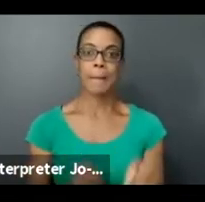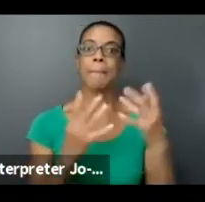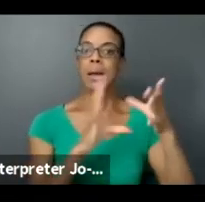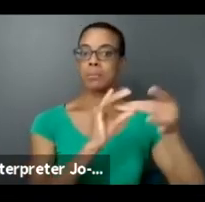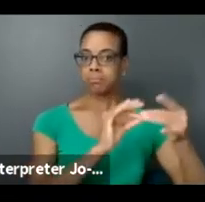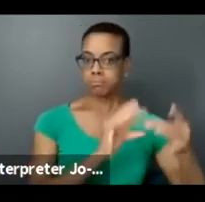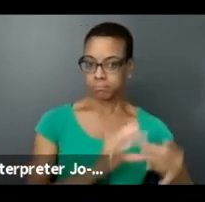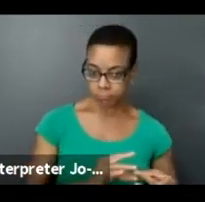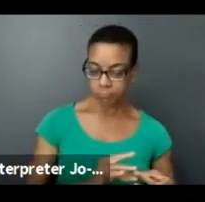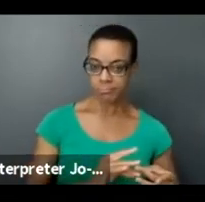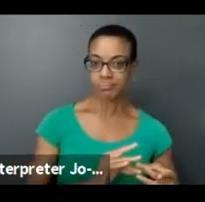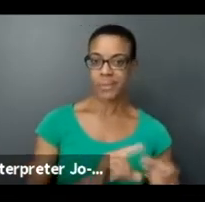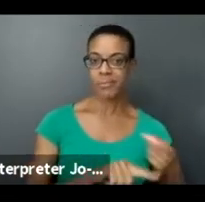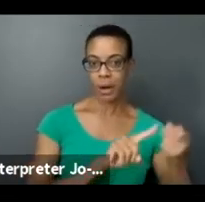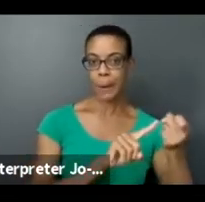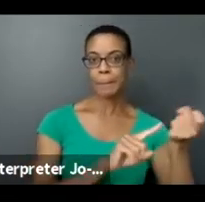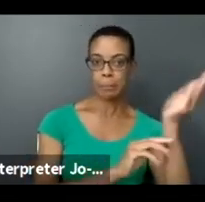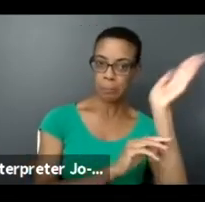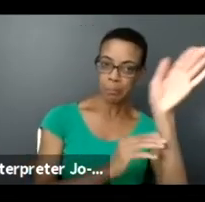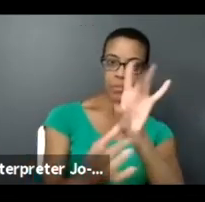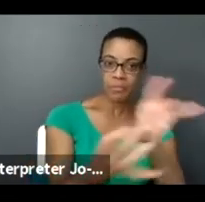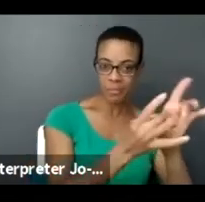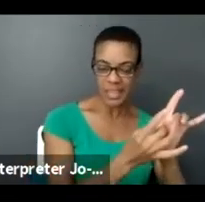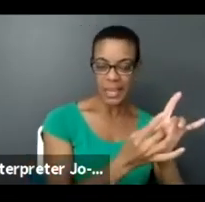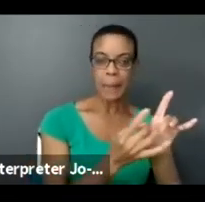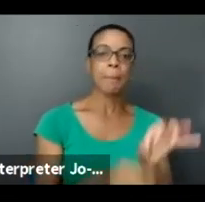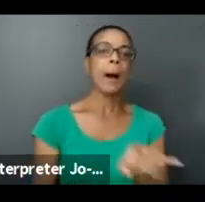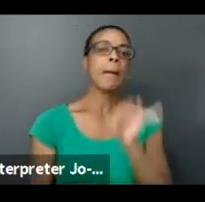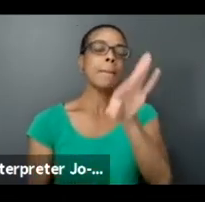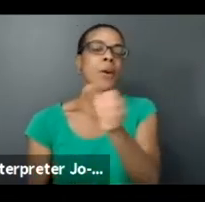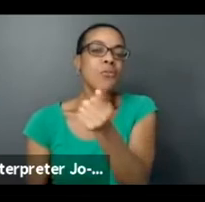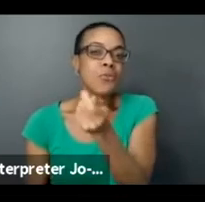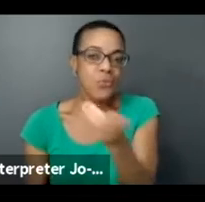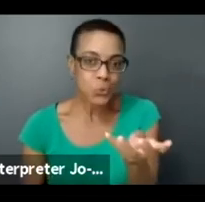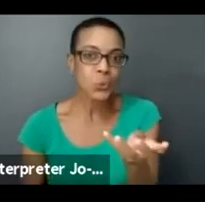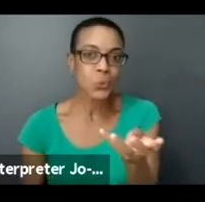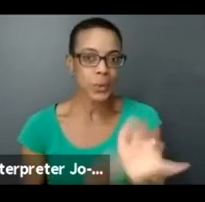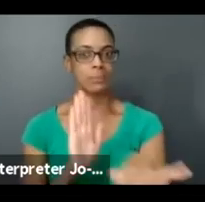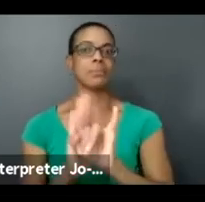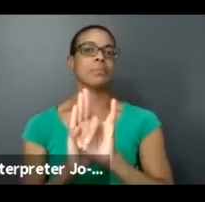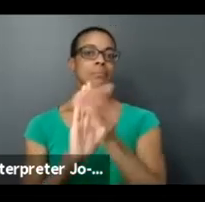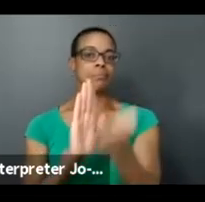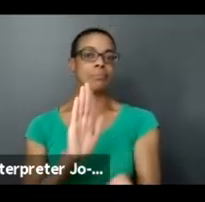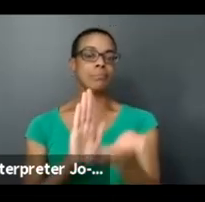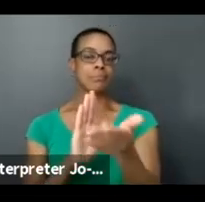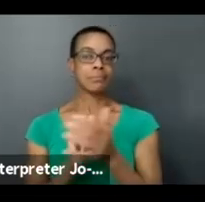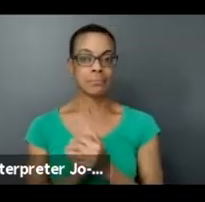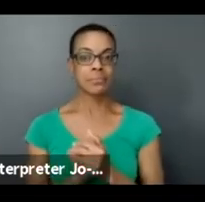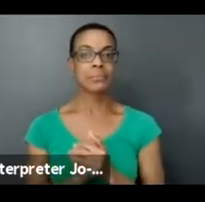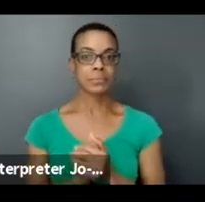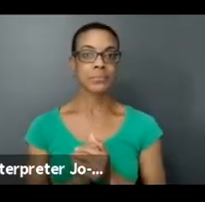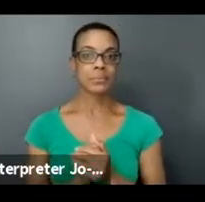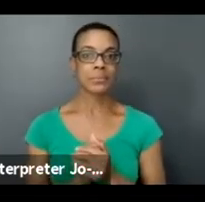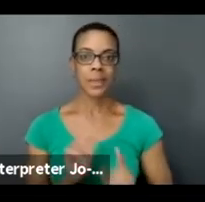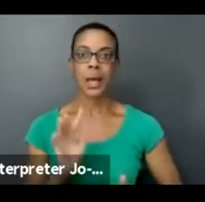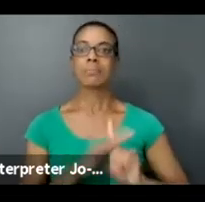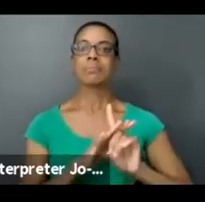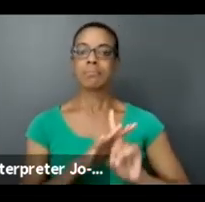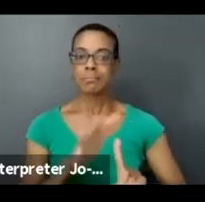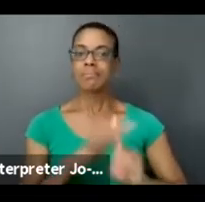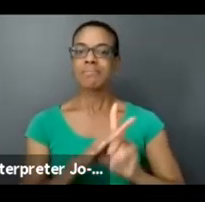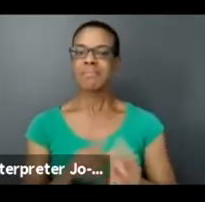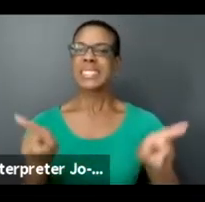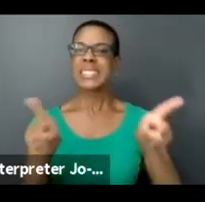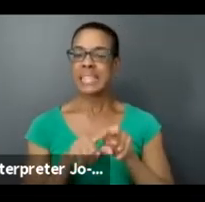conversation, but I'm just sharing the few that really stood out, but also that really kept coming up time and time again.